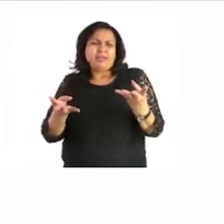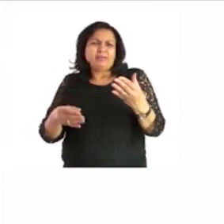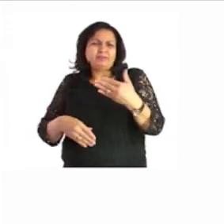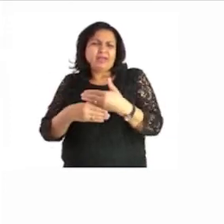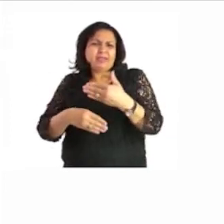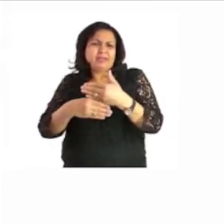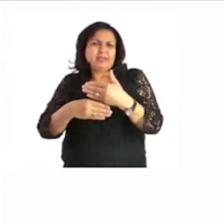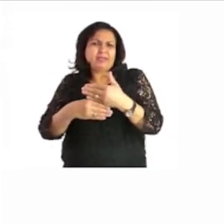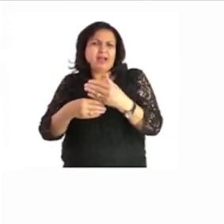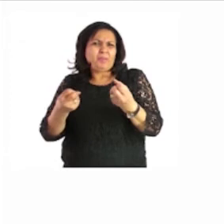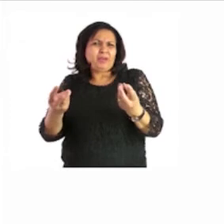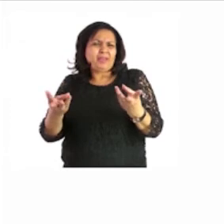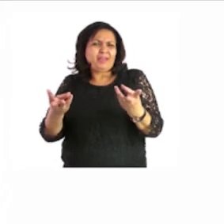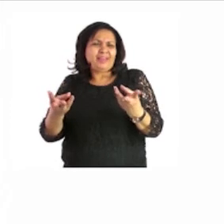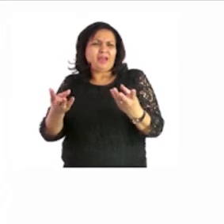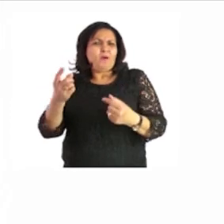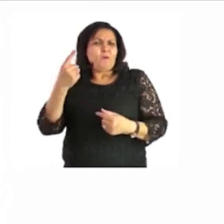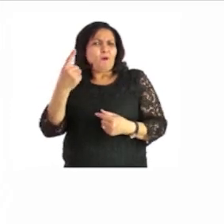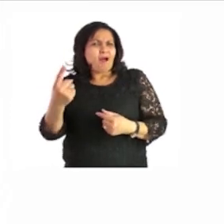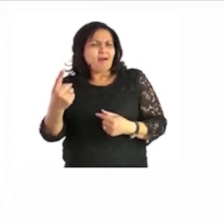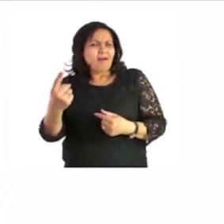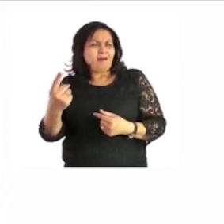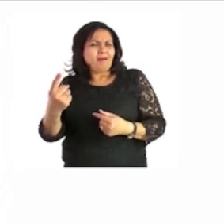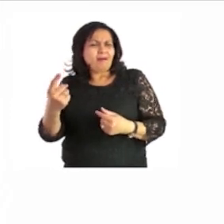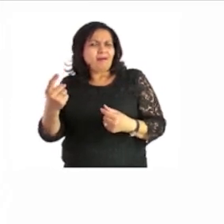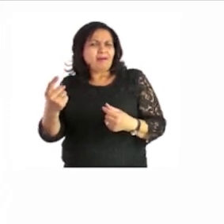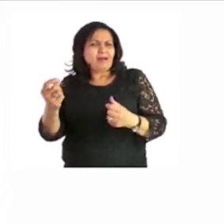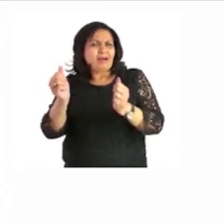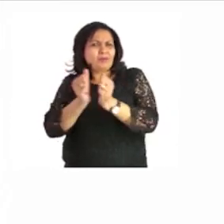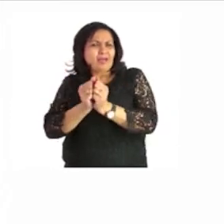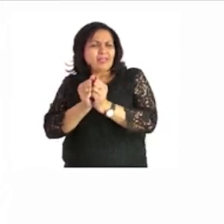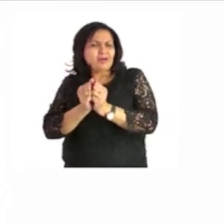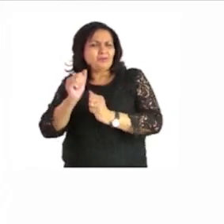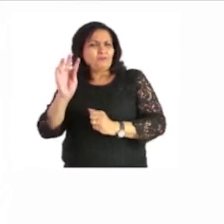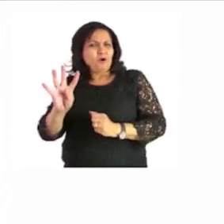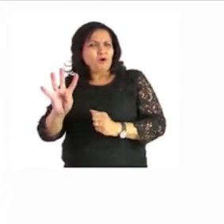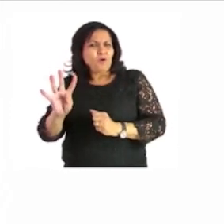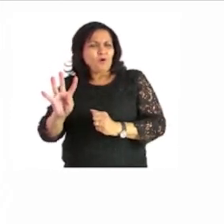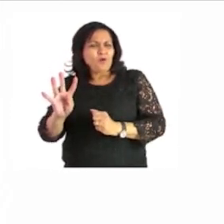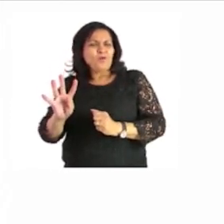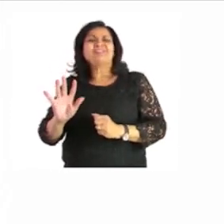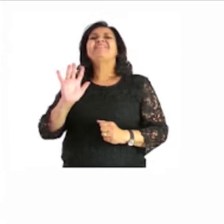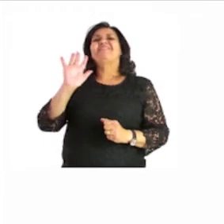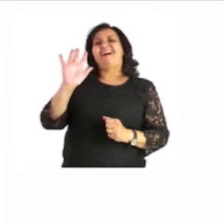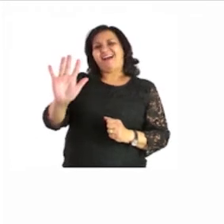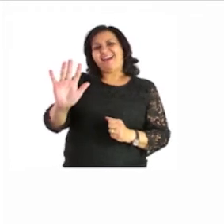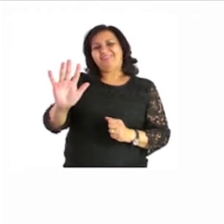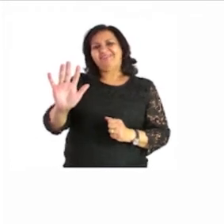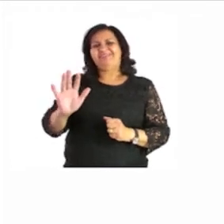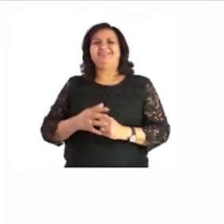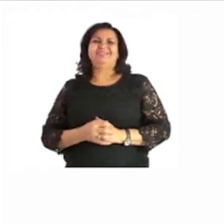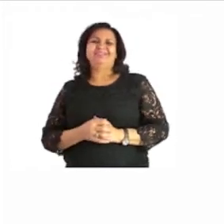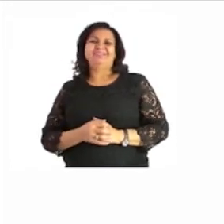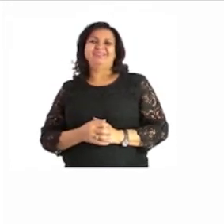yes one and four fishes give us five fishes and when you are